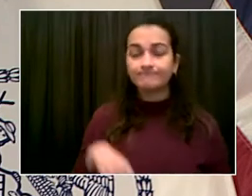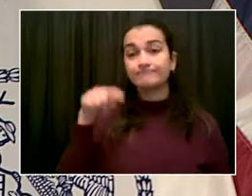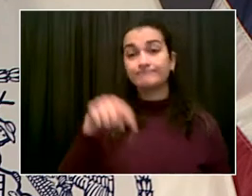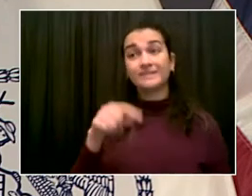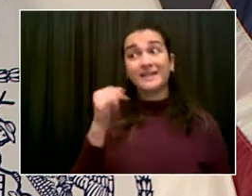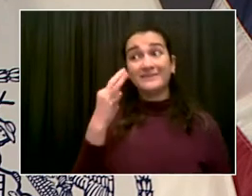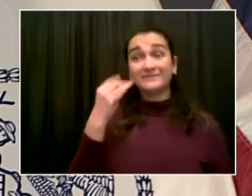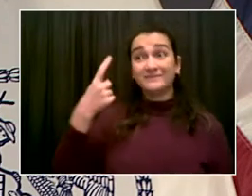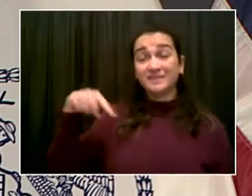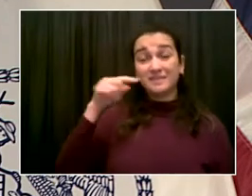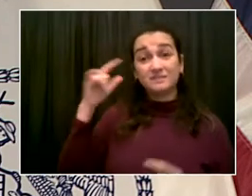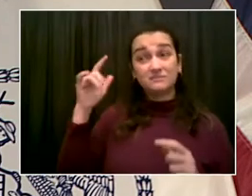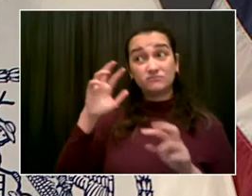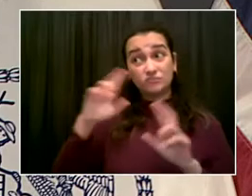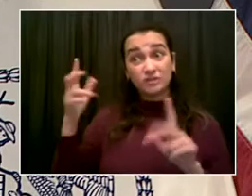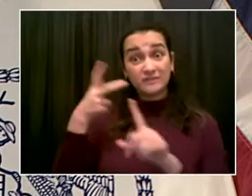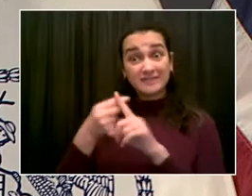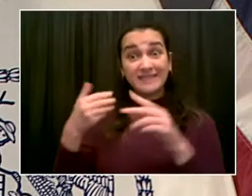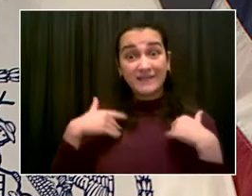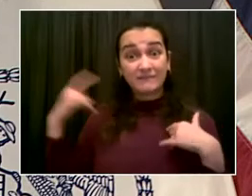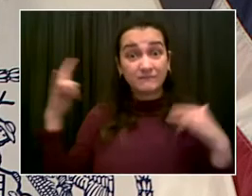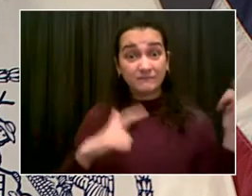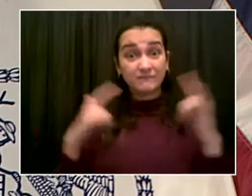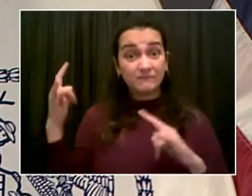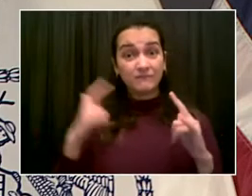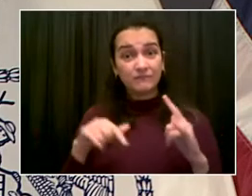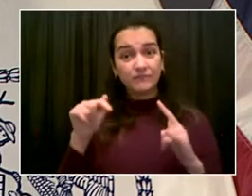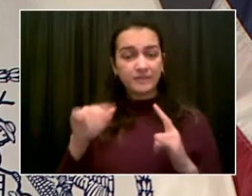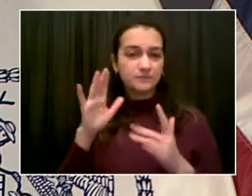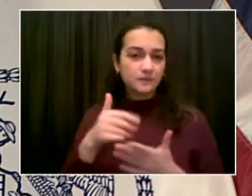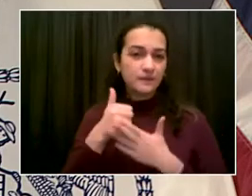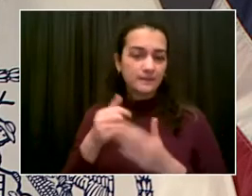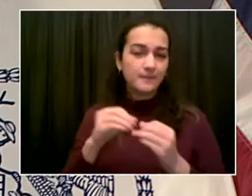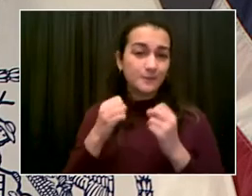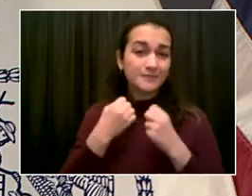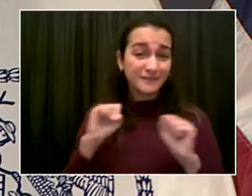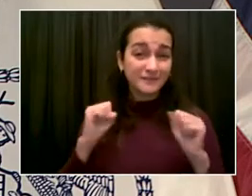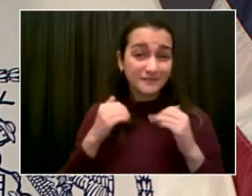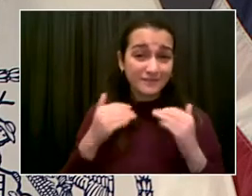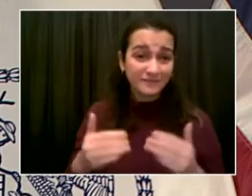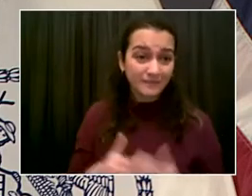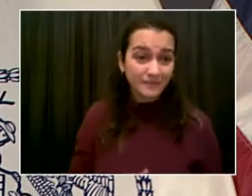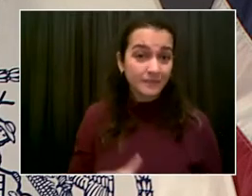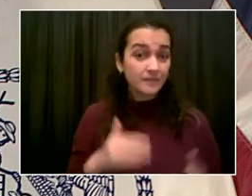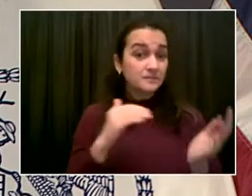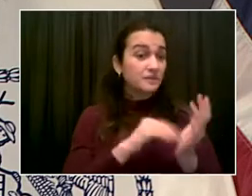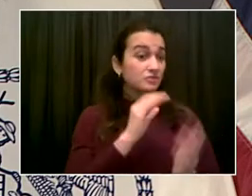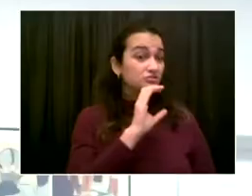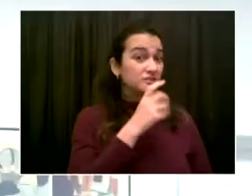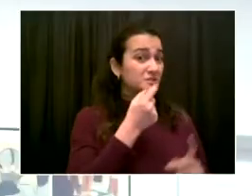Dr. Choksi, you want to speak to what your assumptions are about how and when we're going to see this?